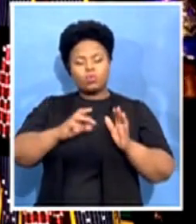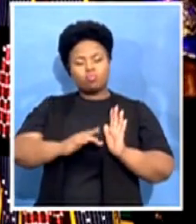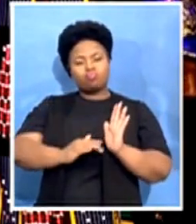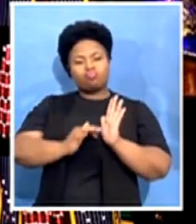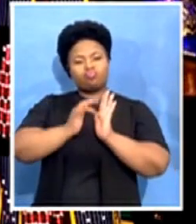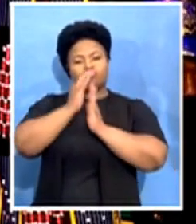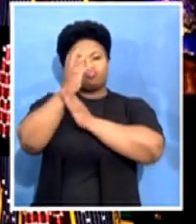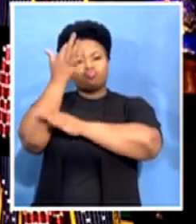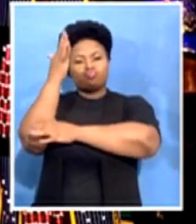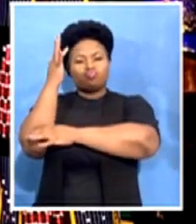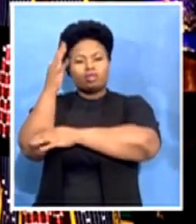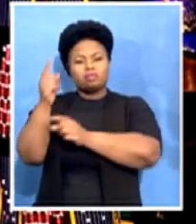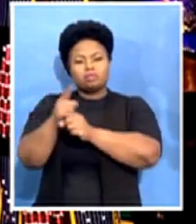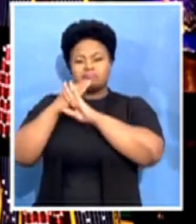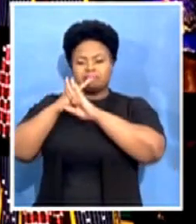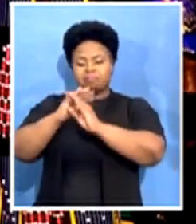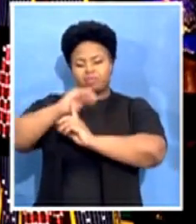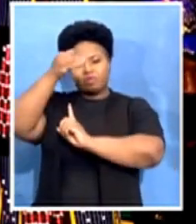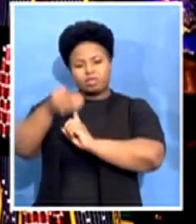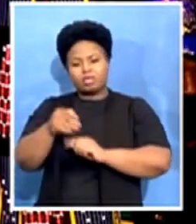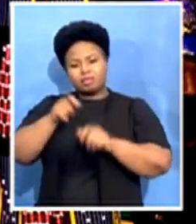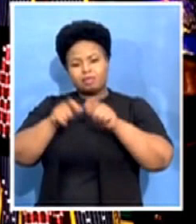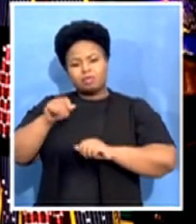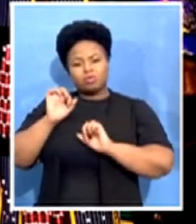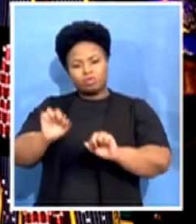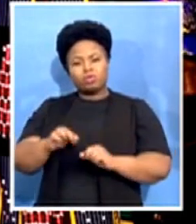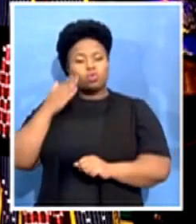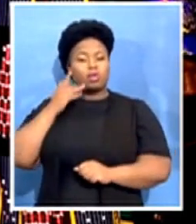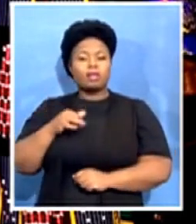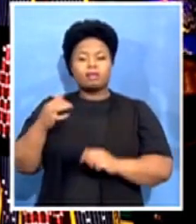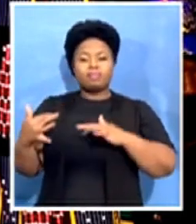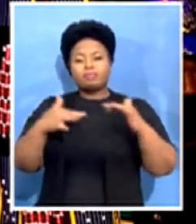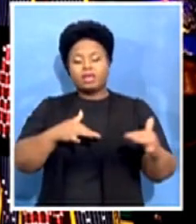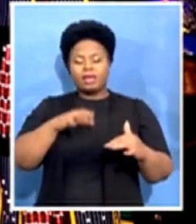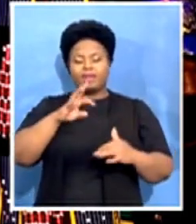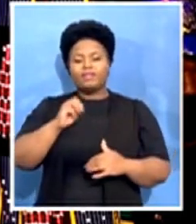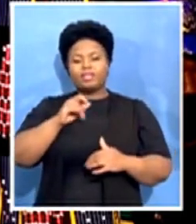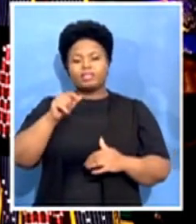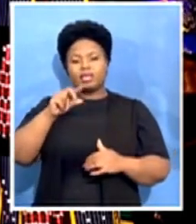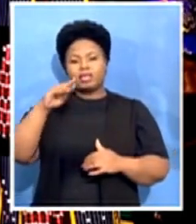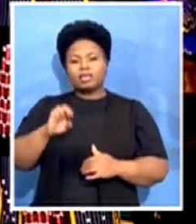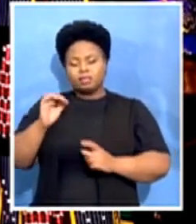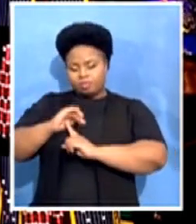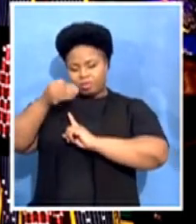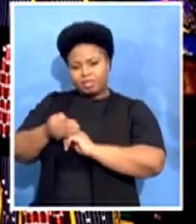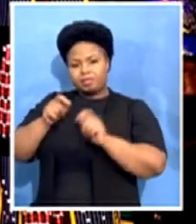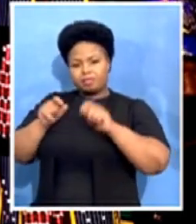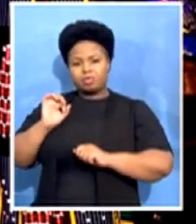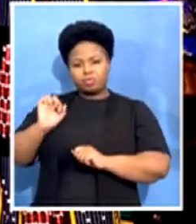and heritage during the Mfetane and kept her people secure and intact.